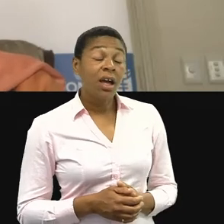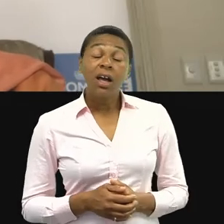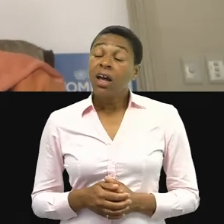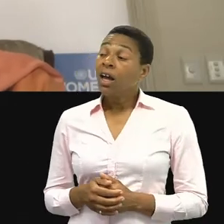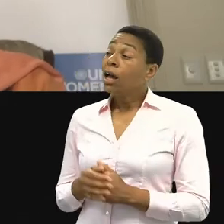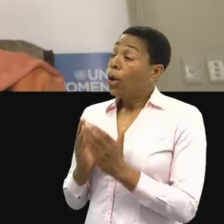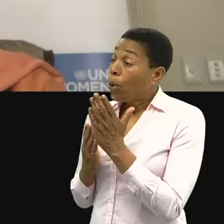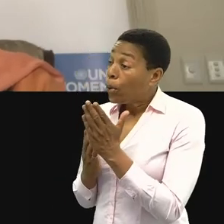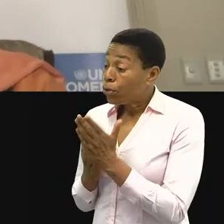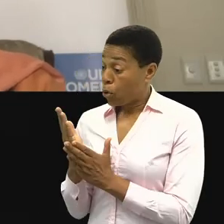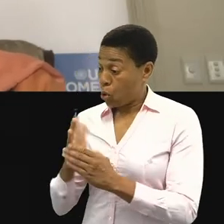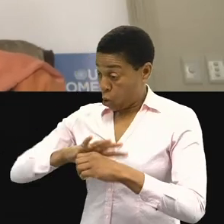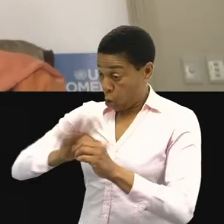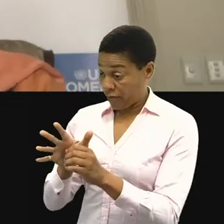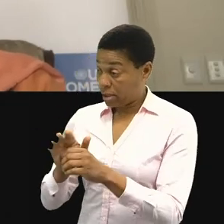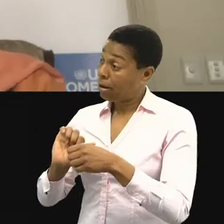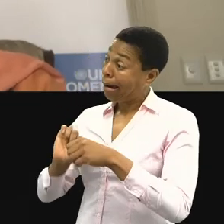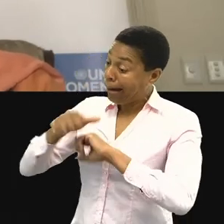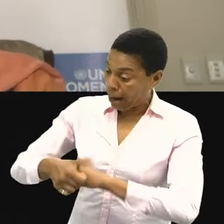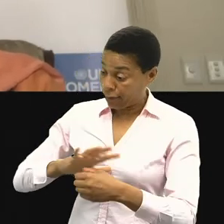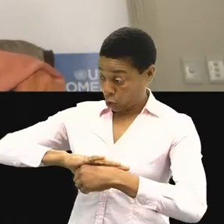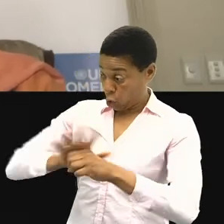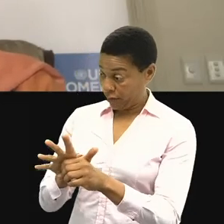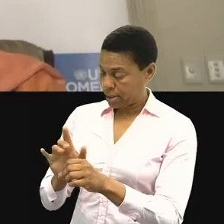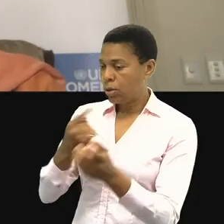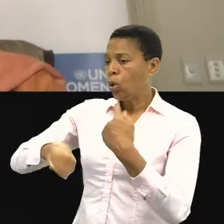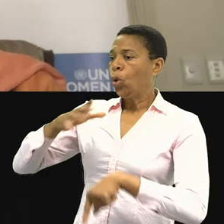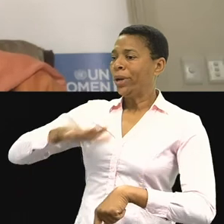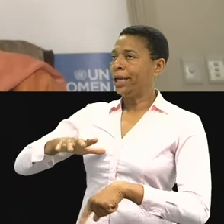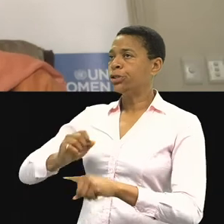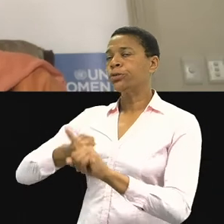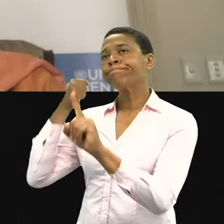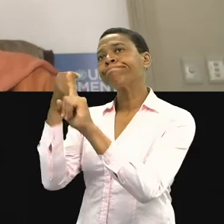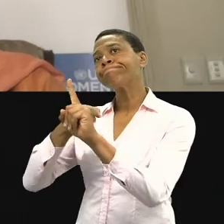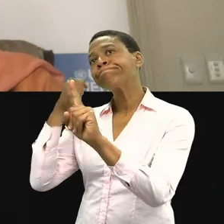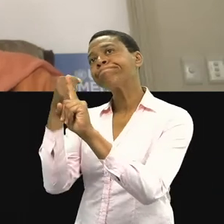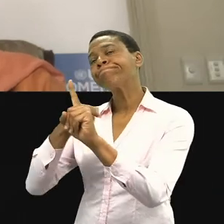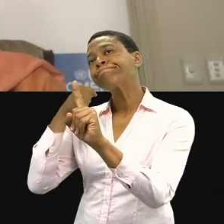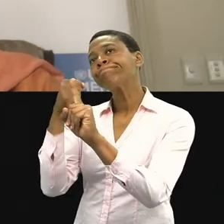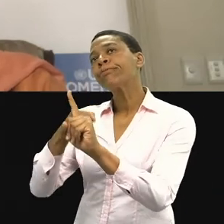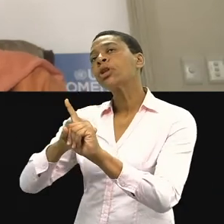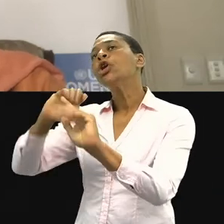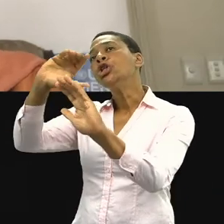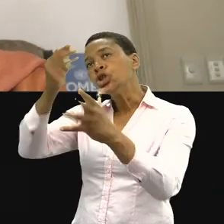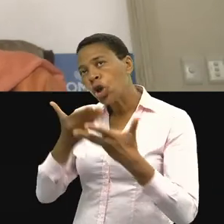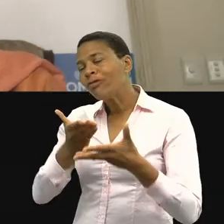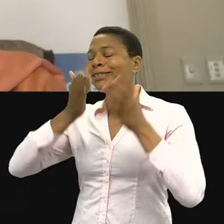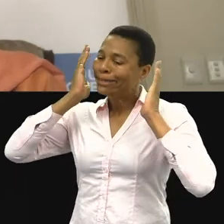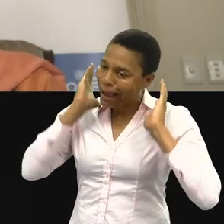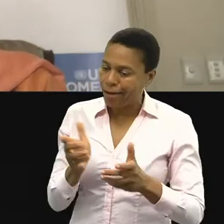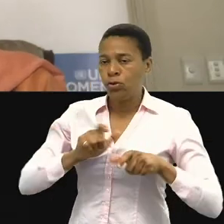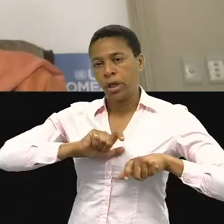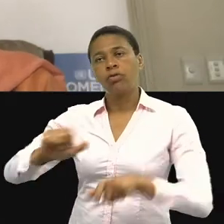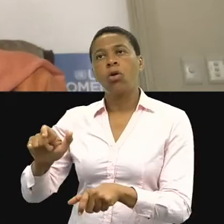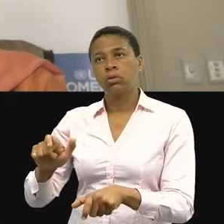sustained provision of services. We have to be entrusted to know what happens to